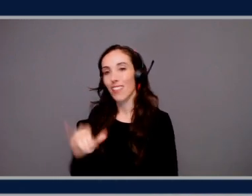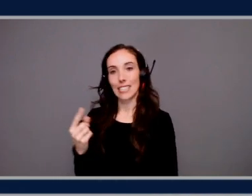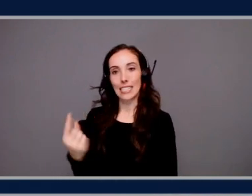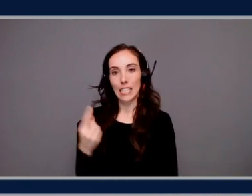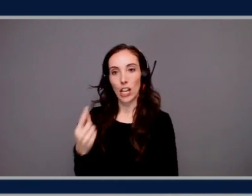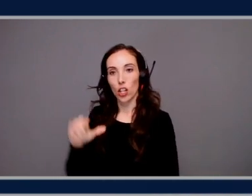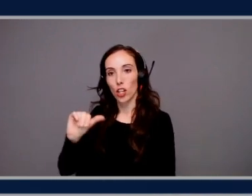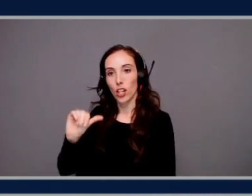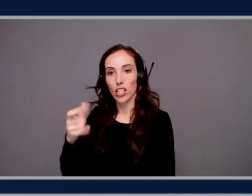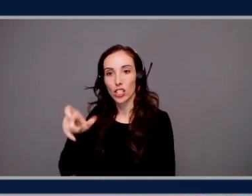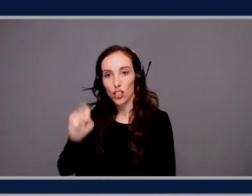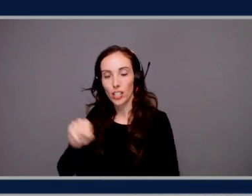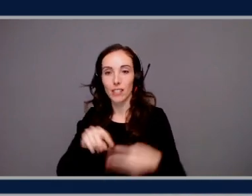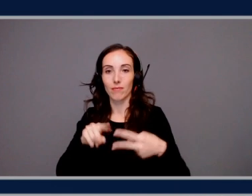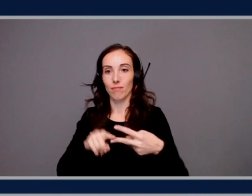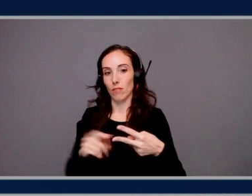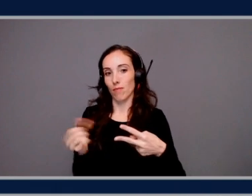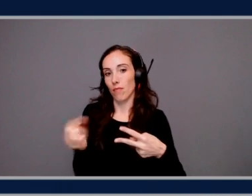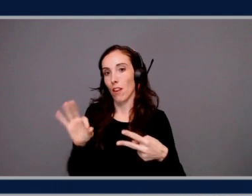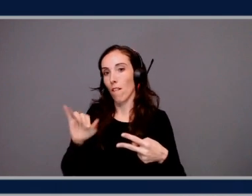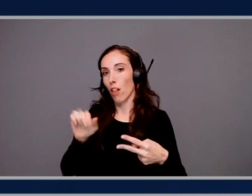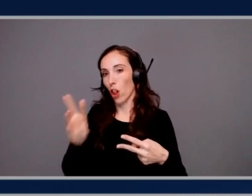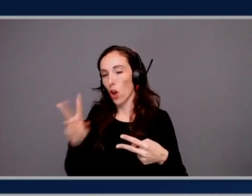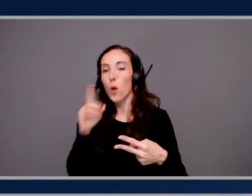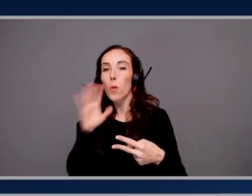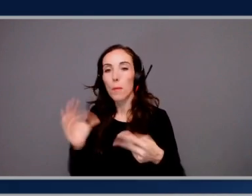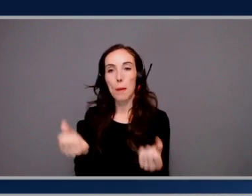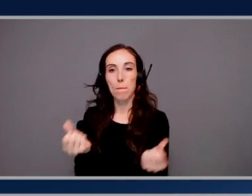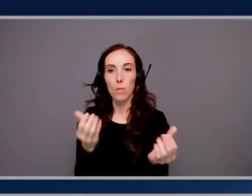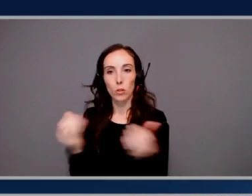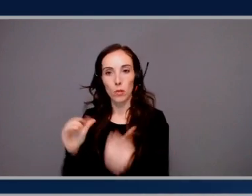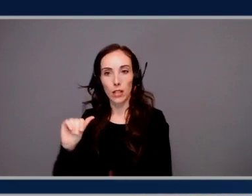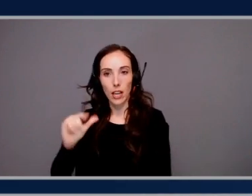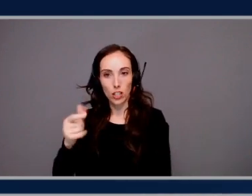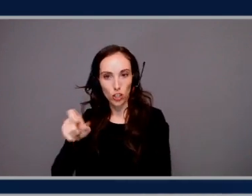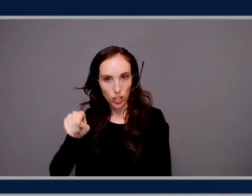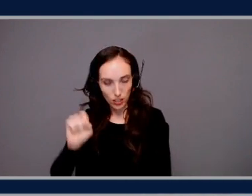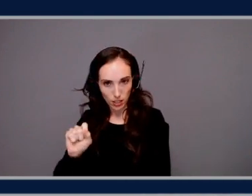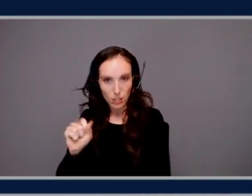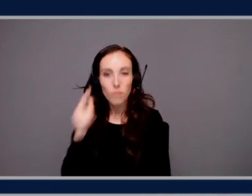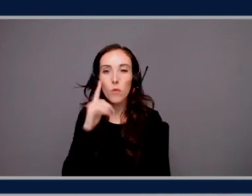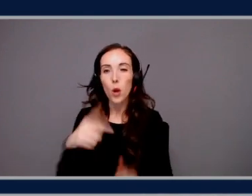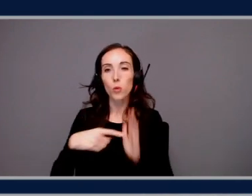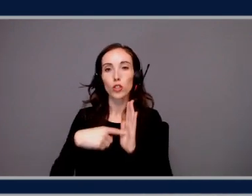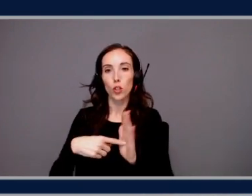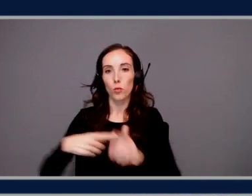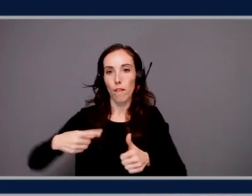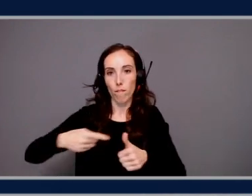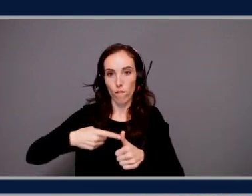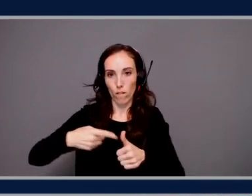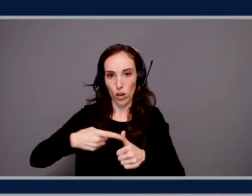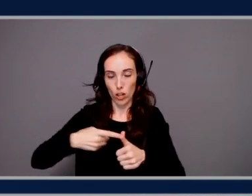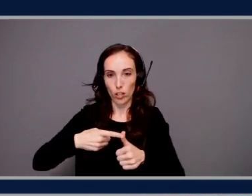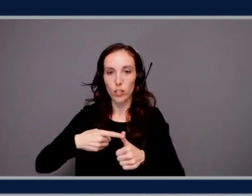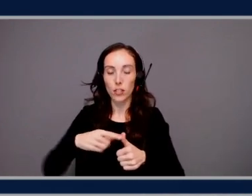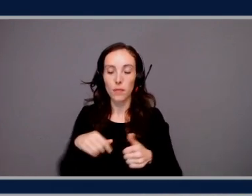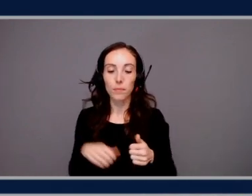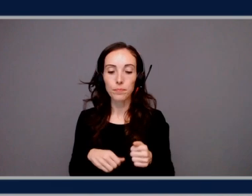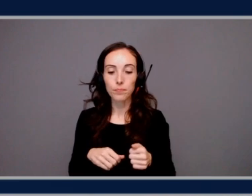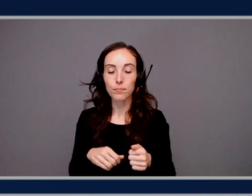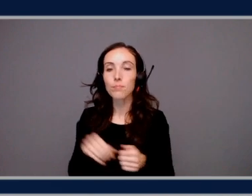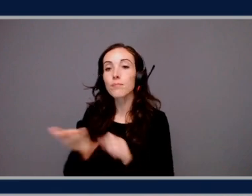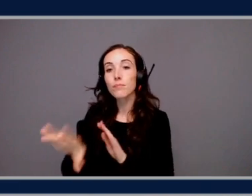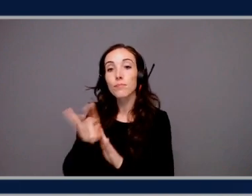flows are multiple agents. I'll show off chat flows today. Okay. And so I'm going to show you first, I'm to go right to an agent